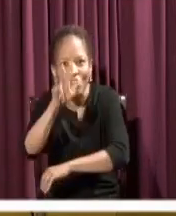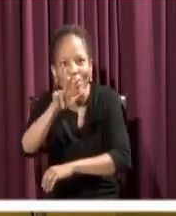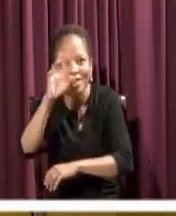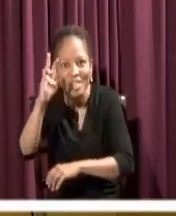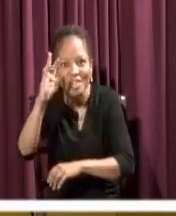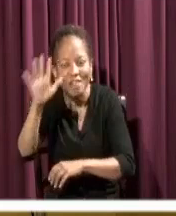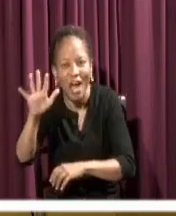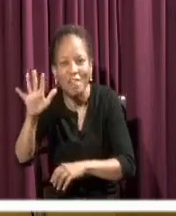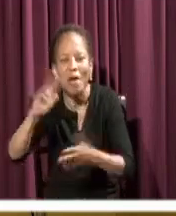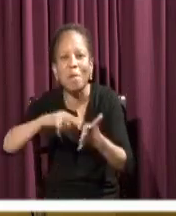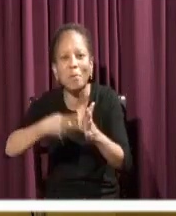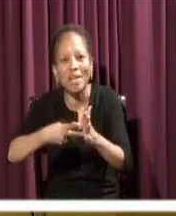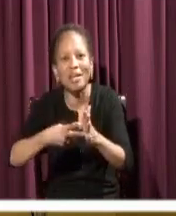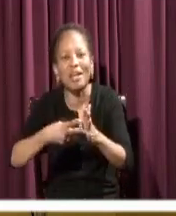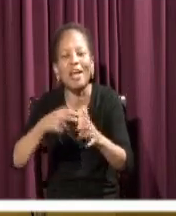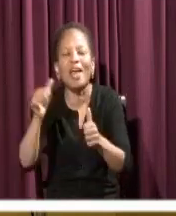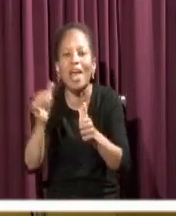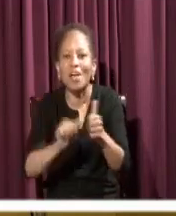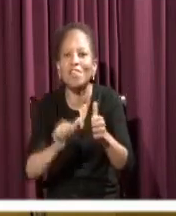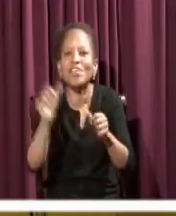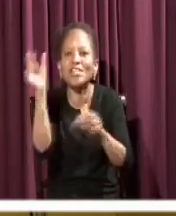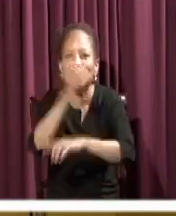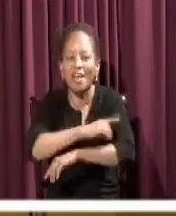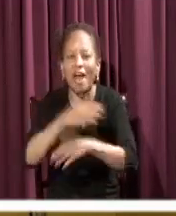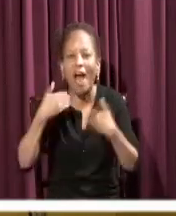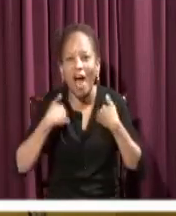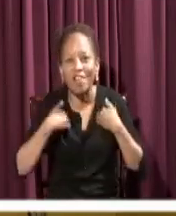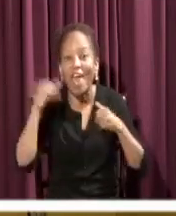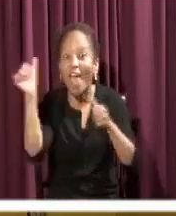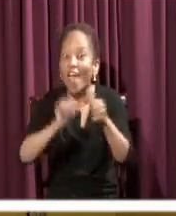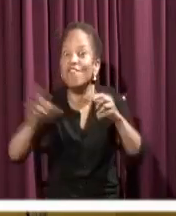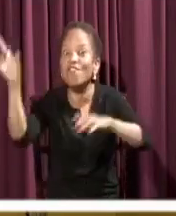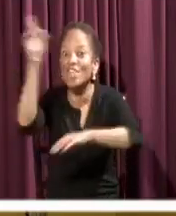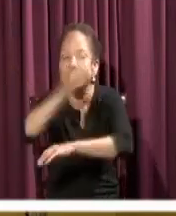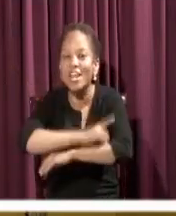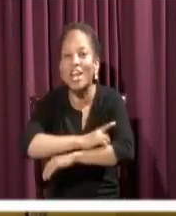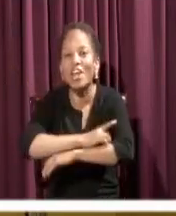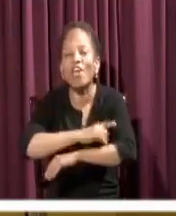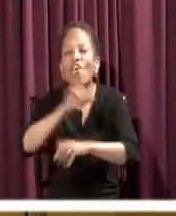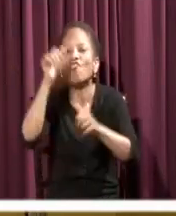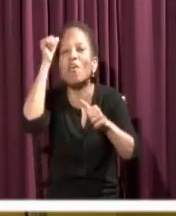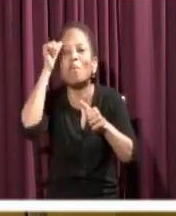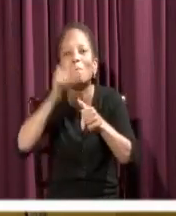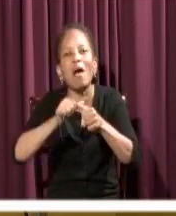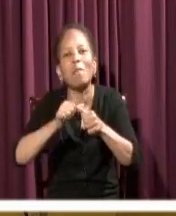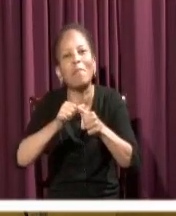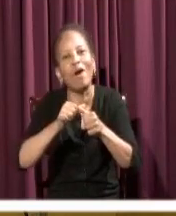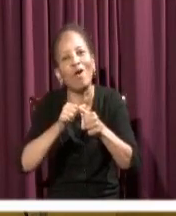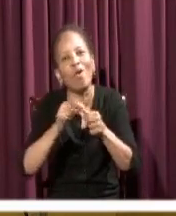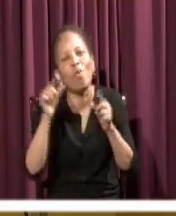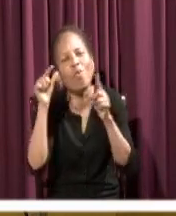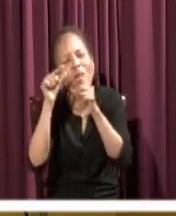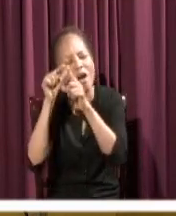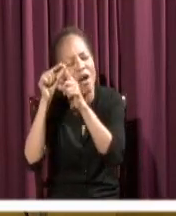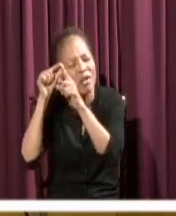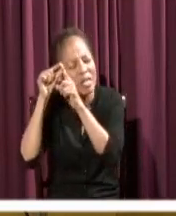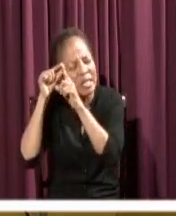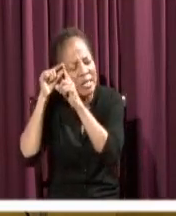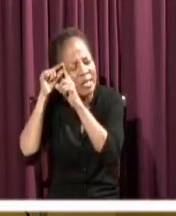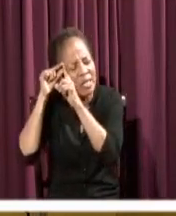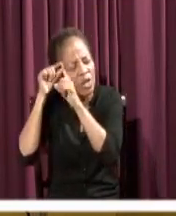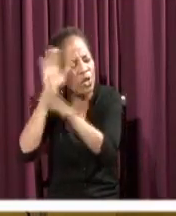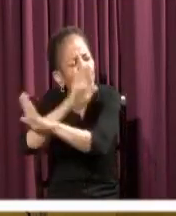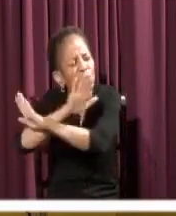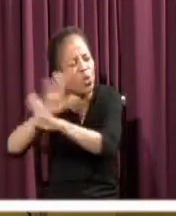every single day in the year. That's why we must remember every day in the year, do not be afraid.